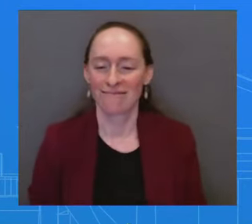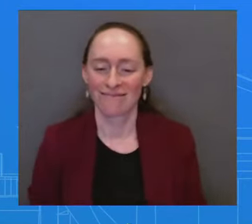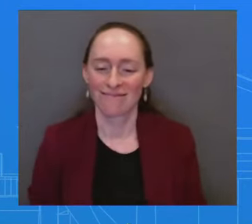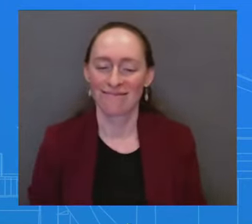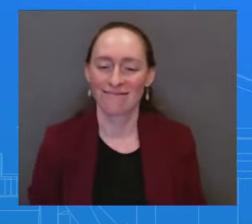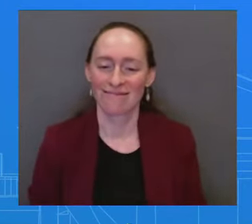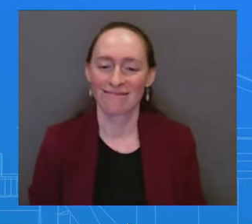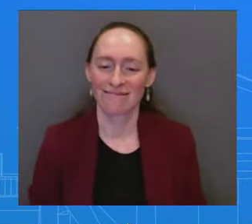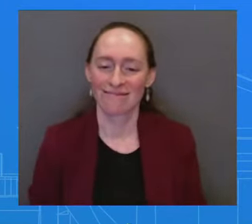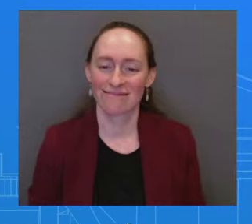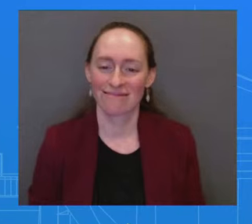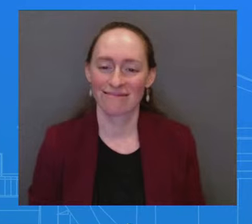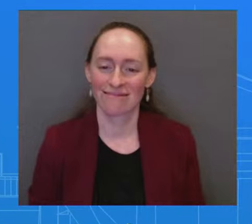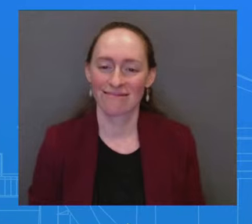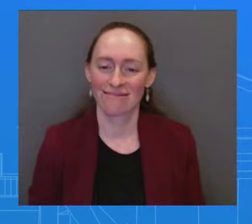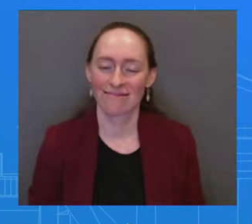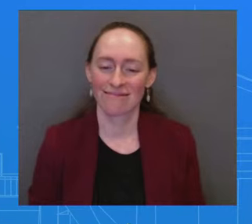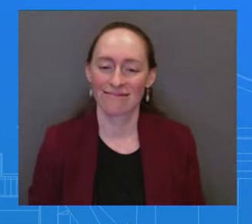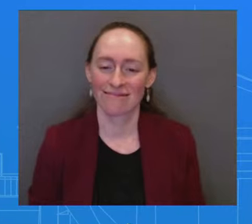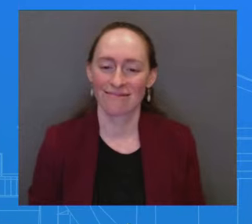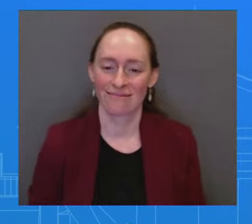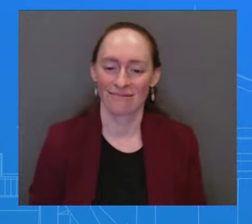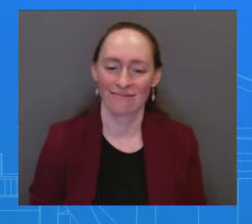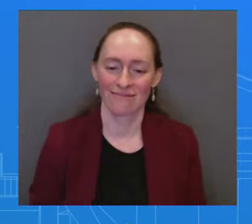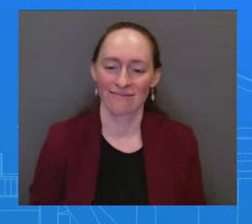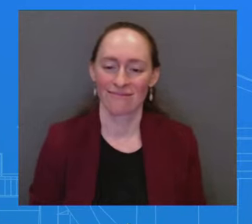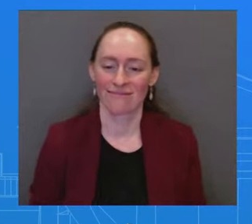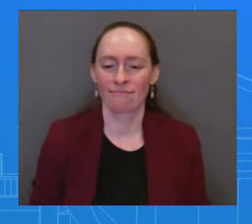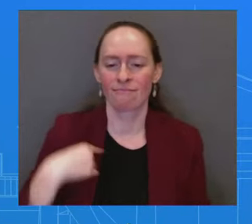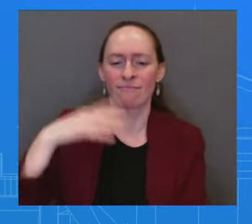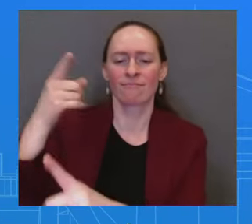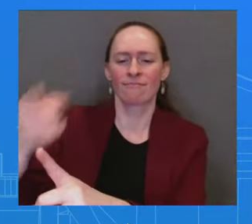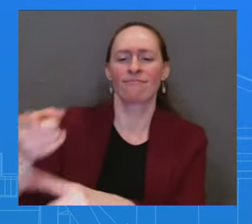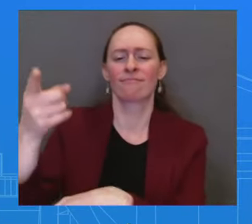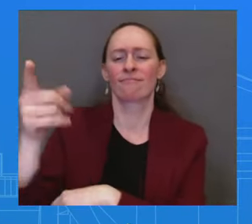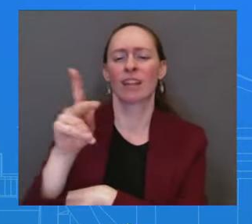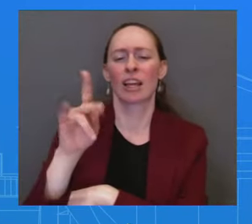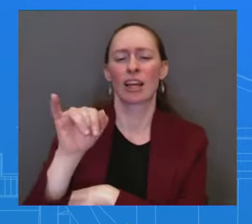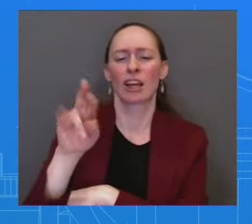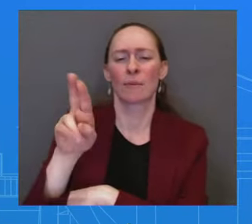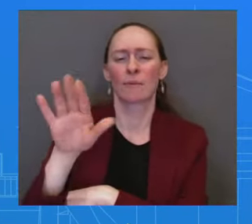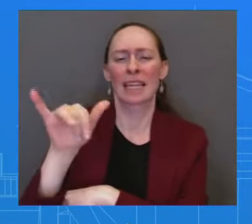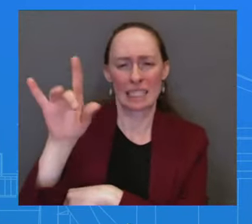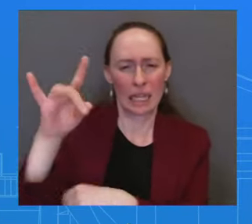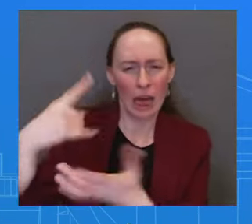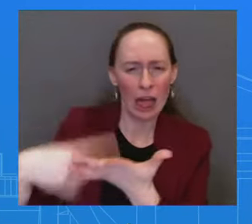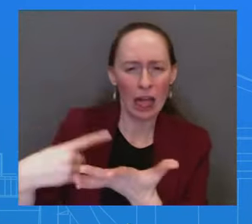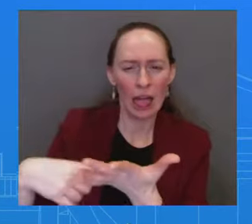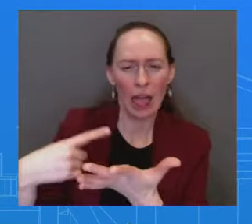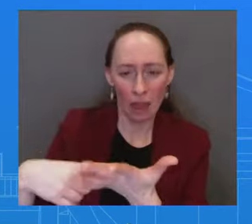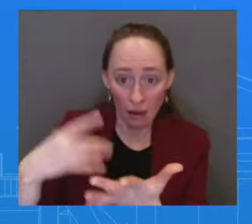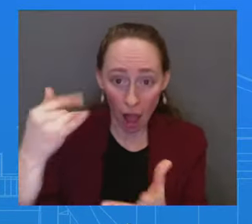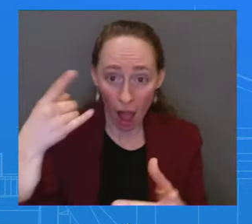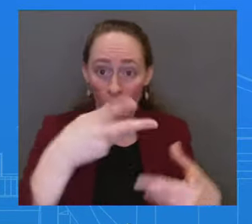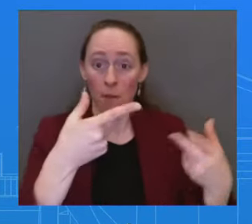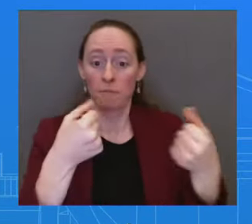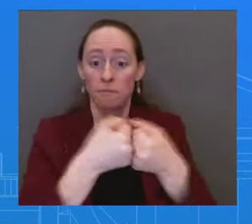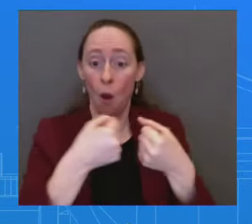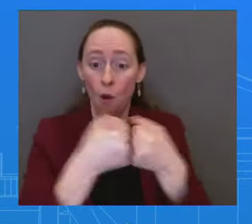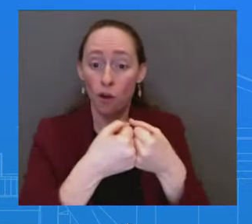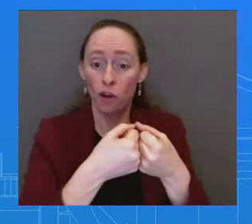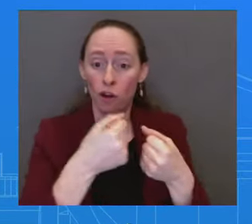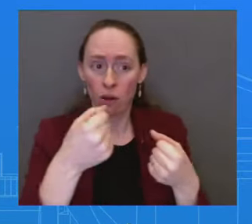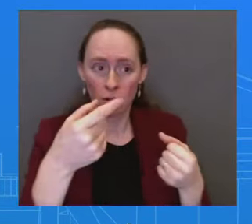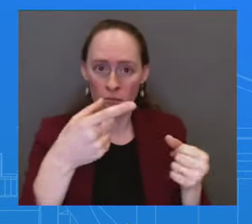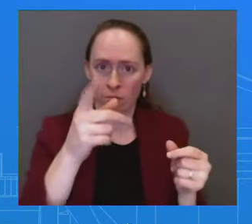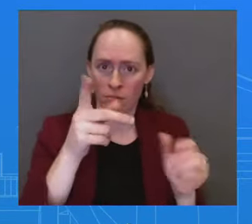because of politics of this. If the border policy changes come in at a higher number, the total cost of that compared